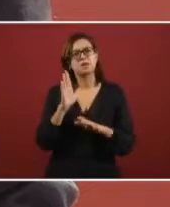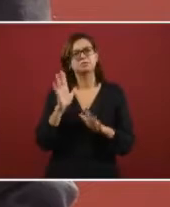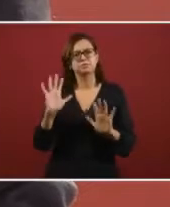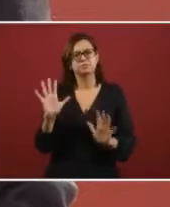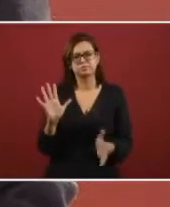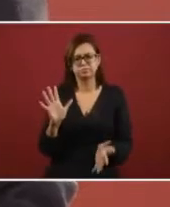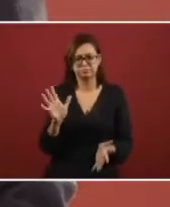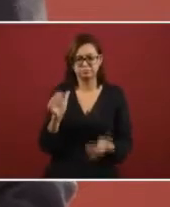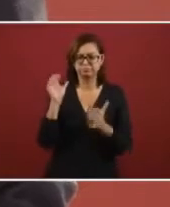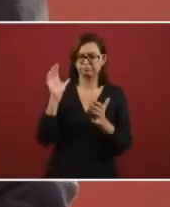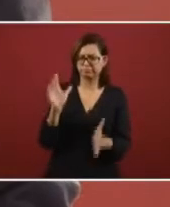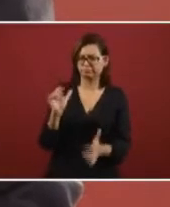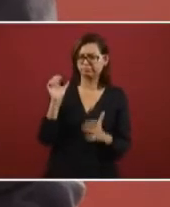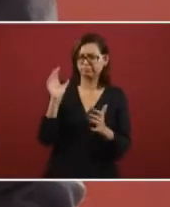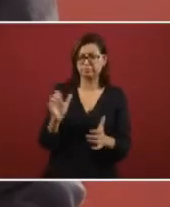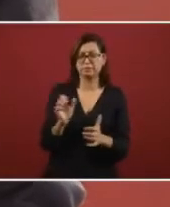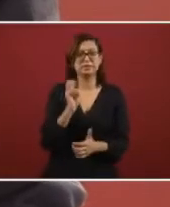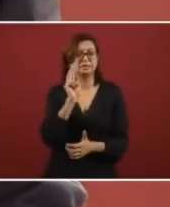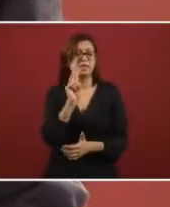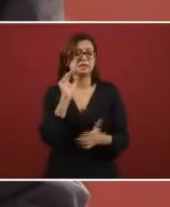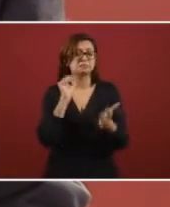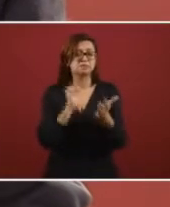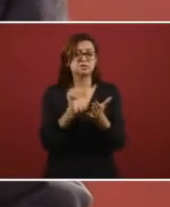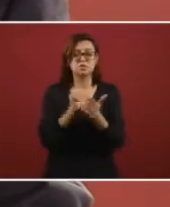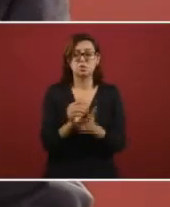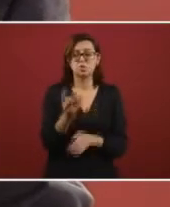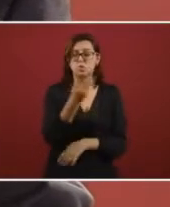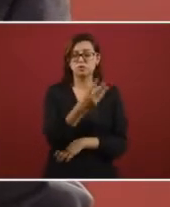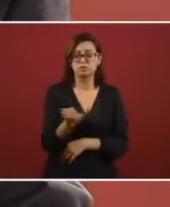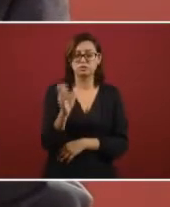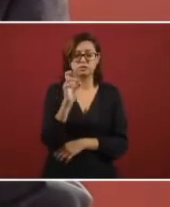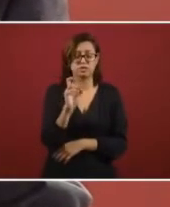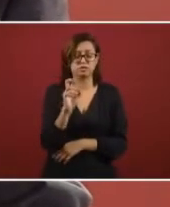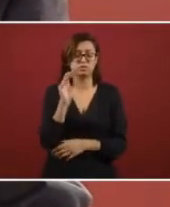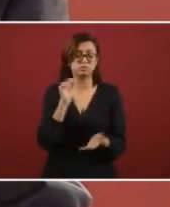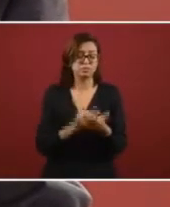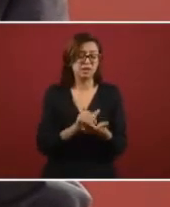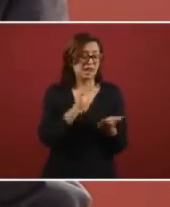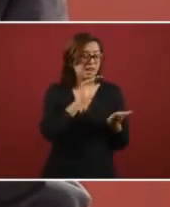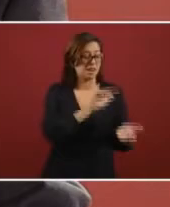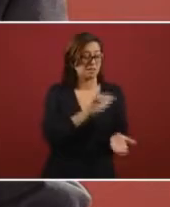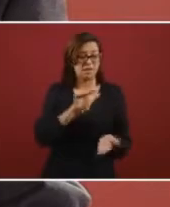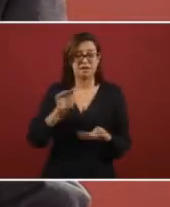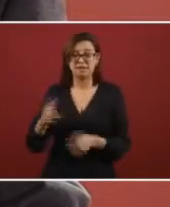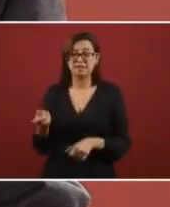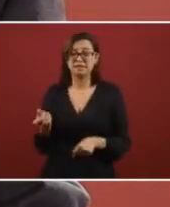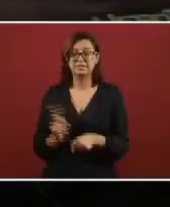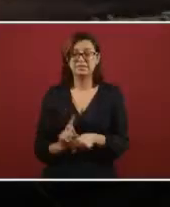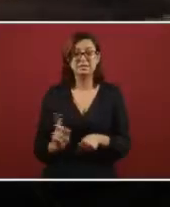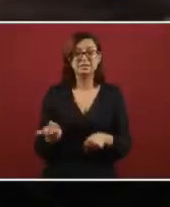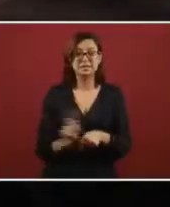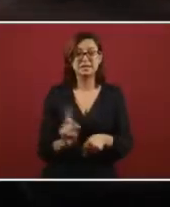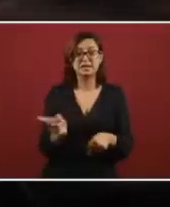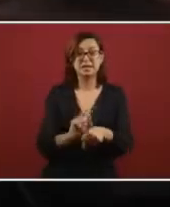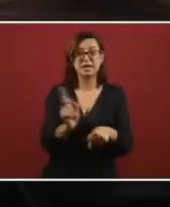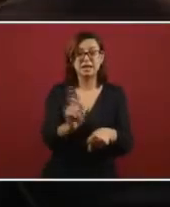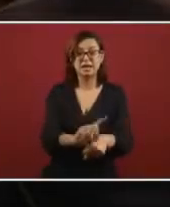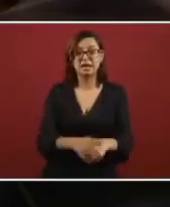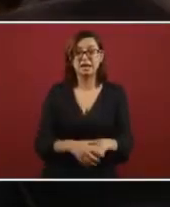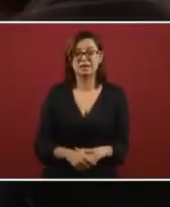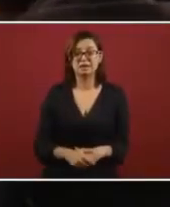that were obtained 3,600,400,000 barrels.